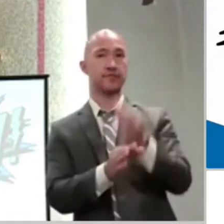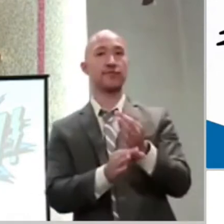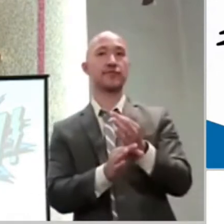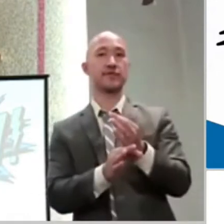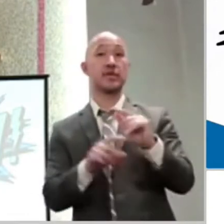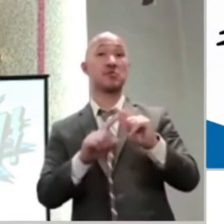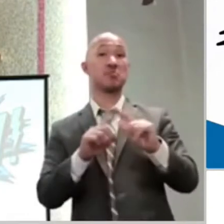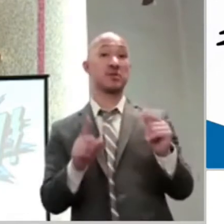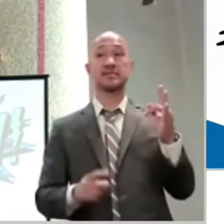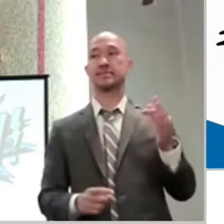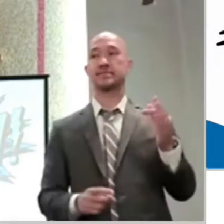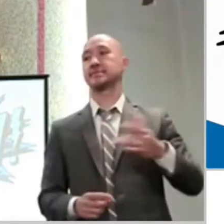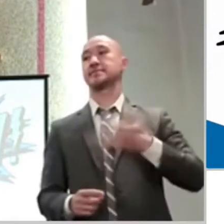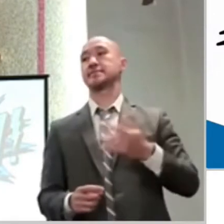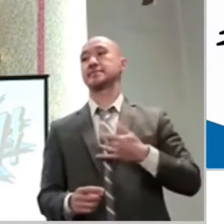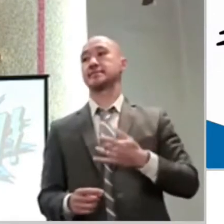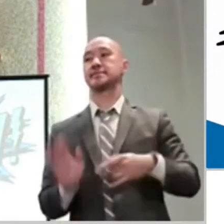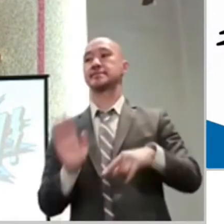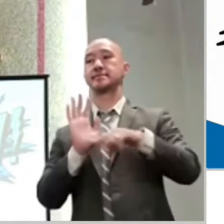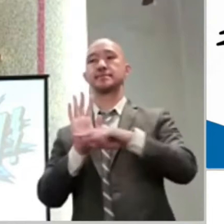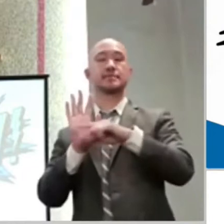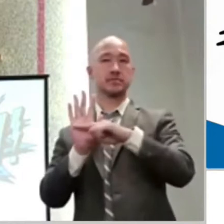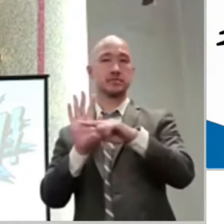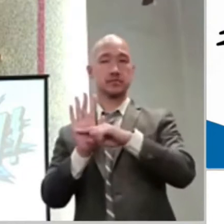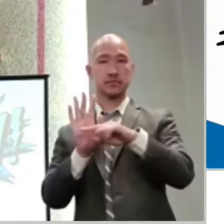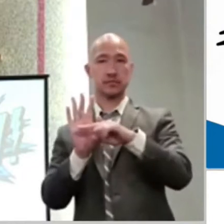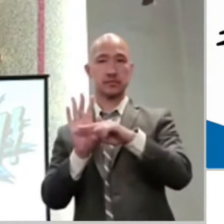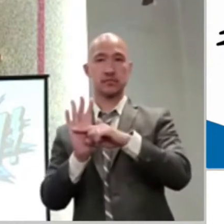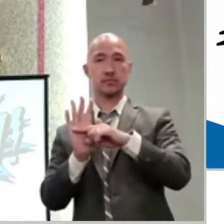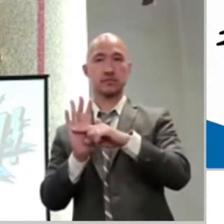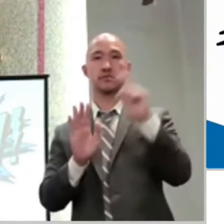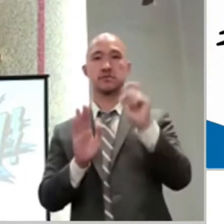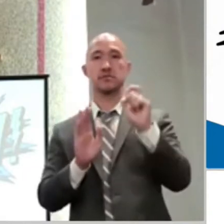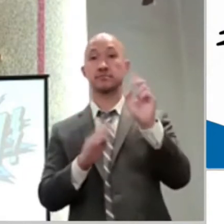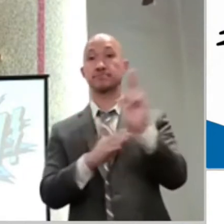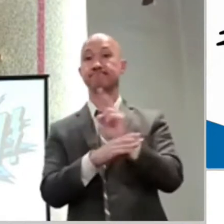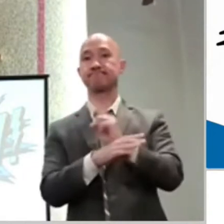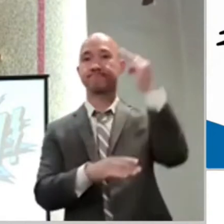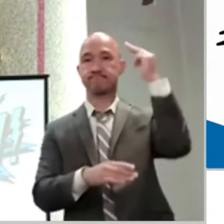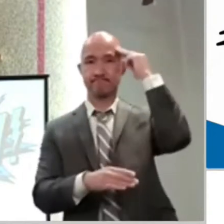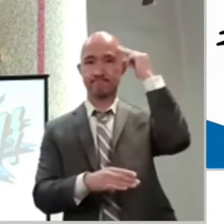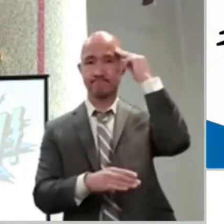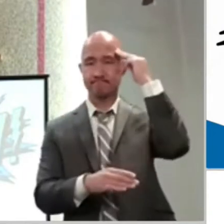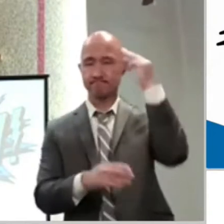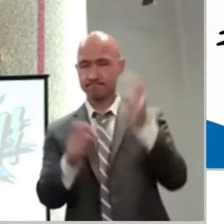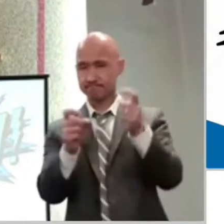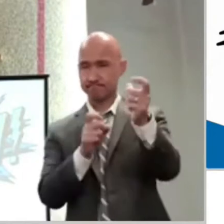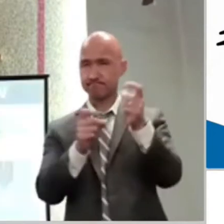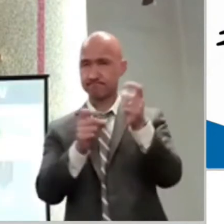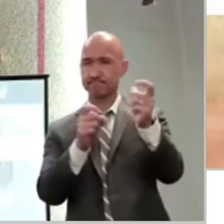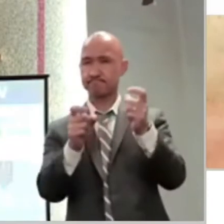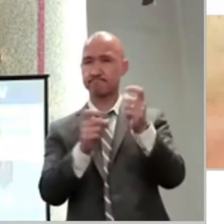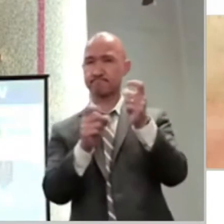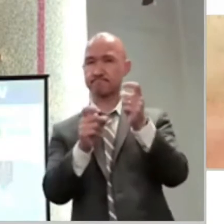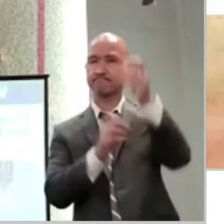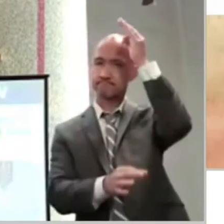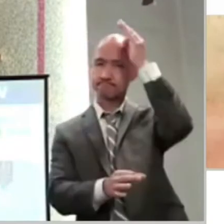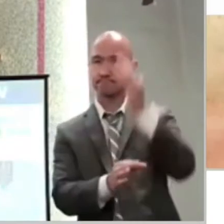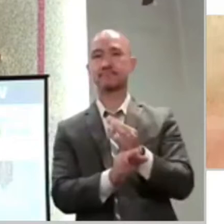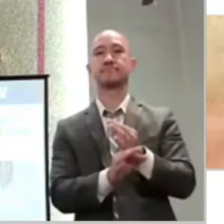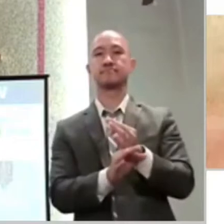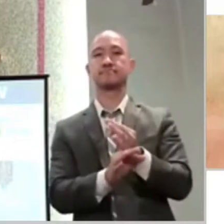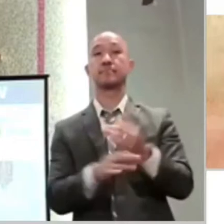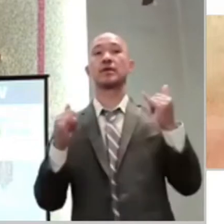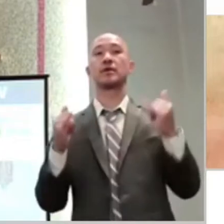when those negative ones come along, we have to learn how to manage it so that it won't be derailed. So let's get into our episode